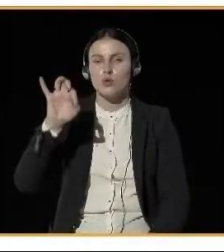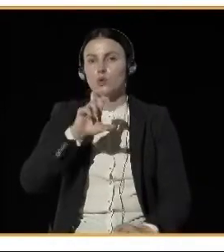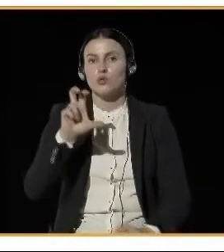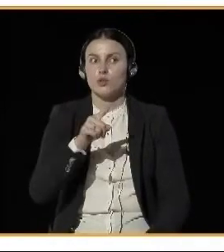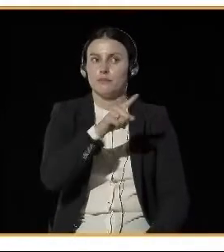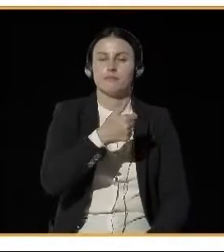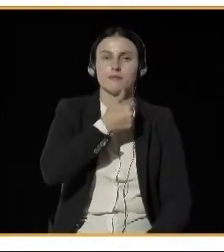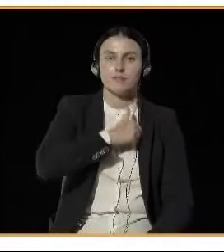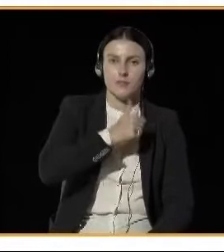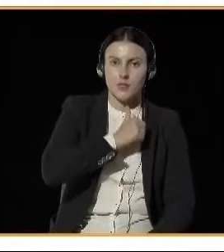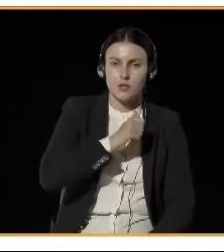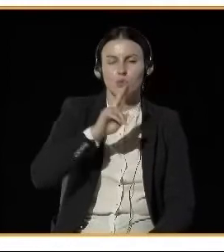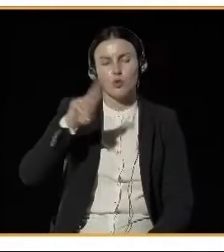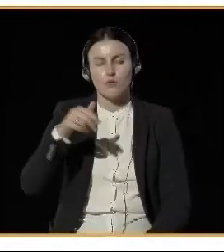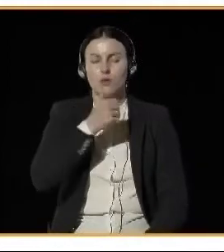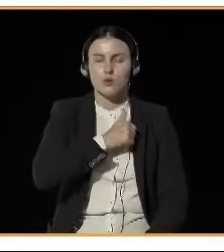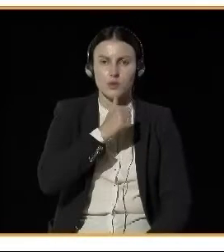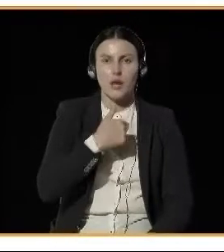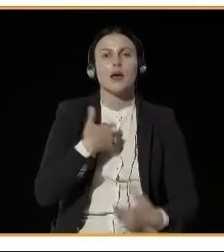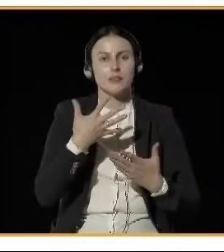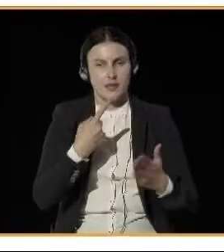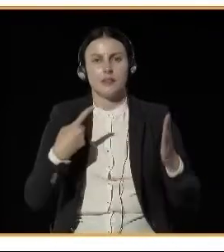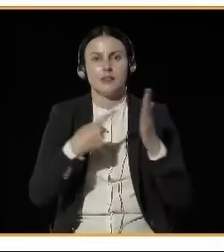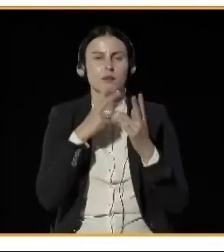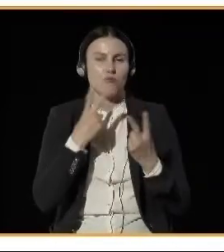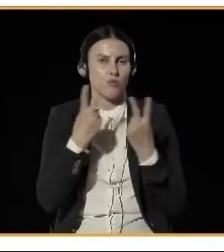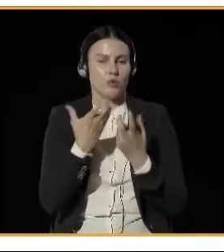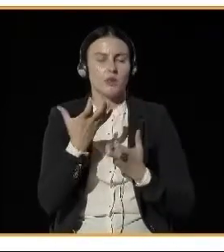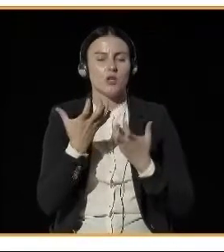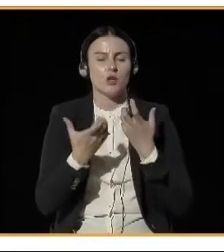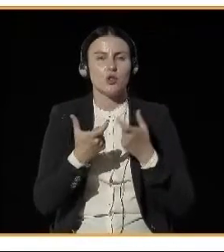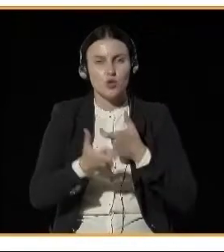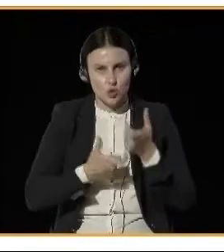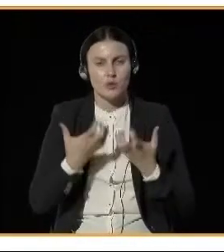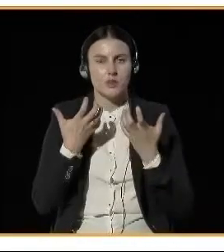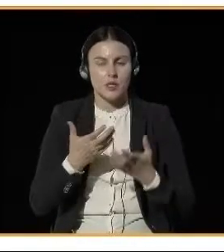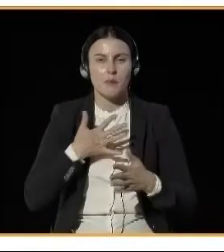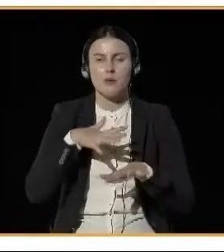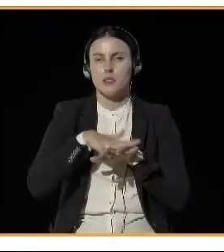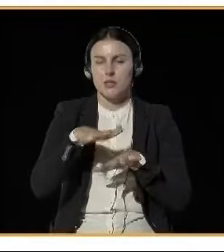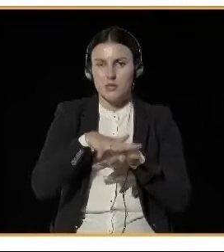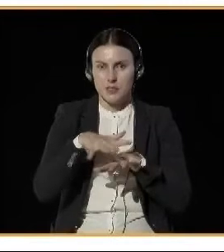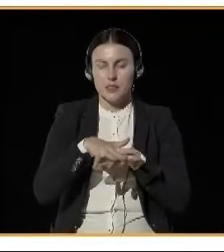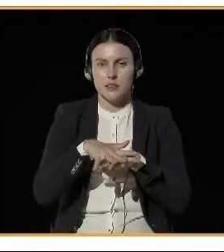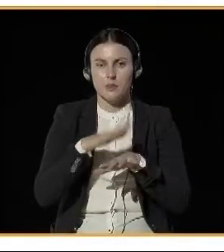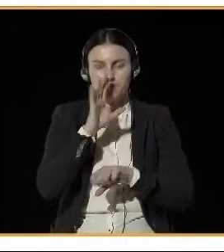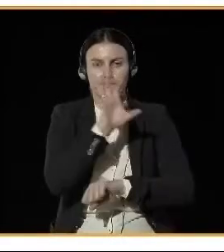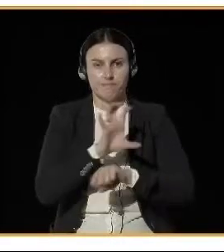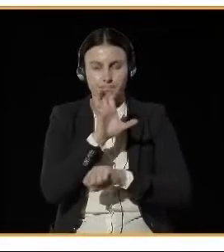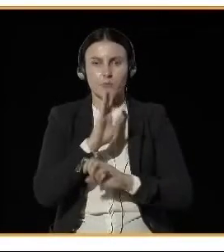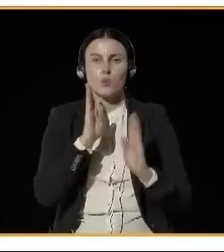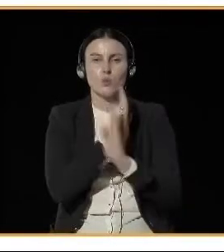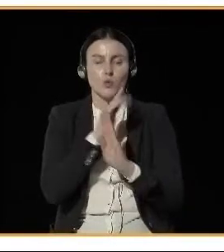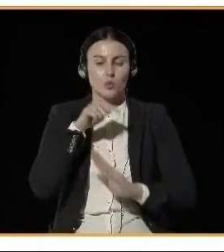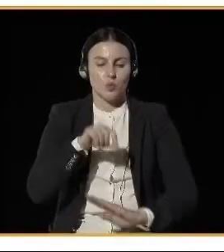as I said, air quality monitoring. It has some forecasting